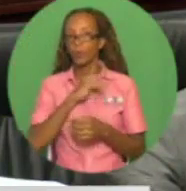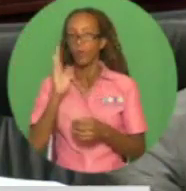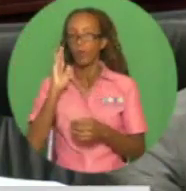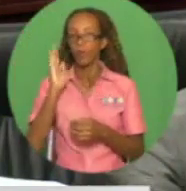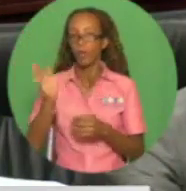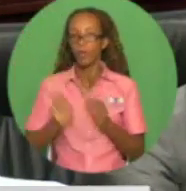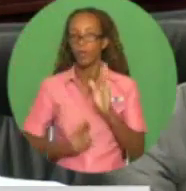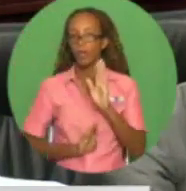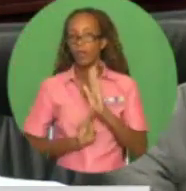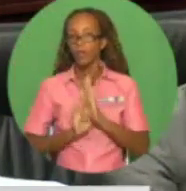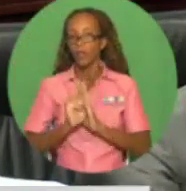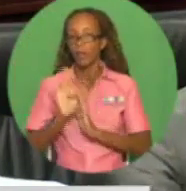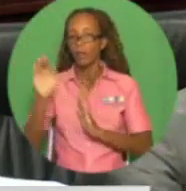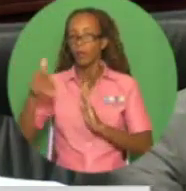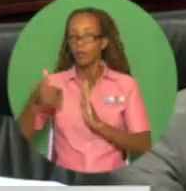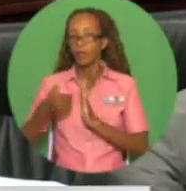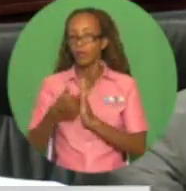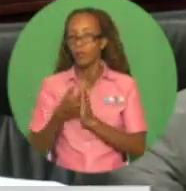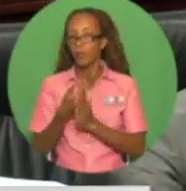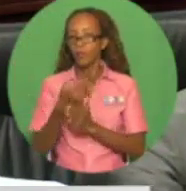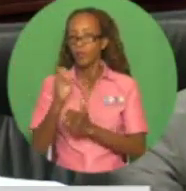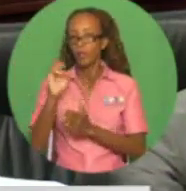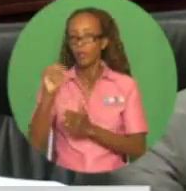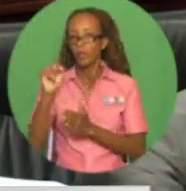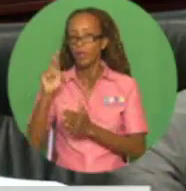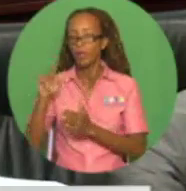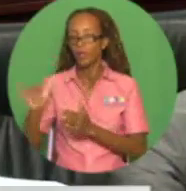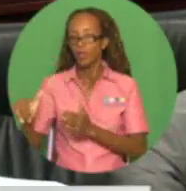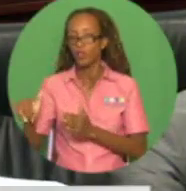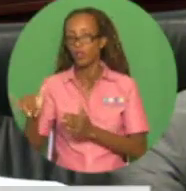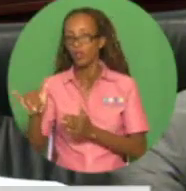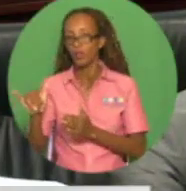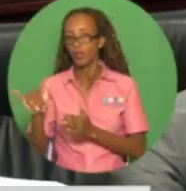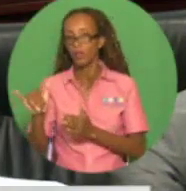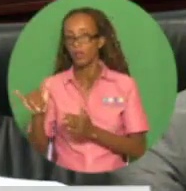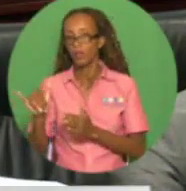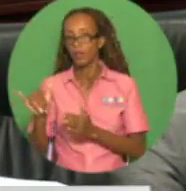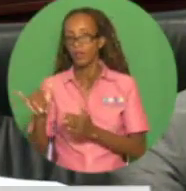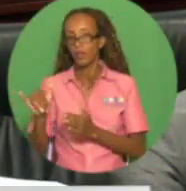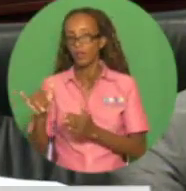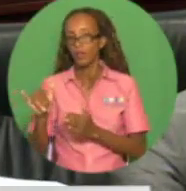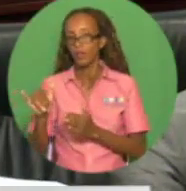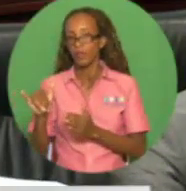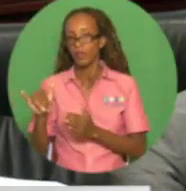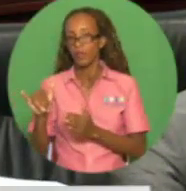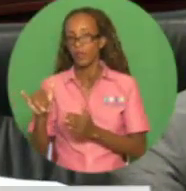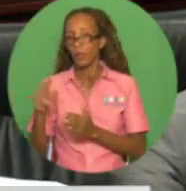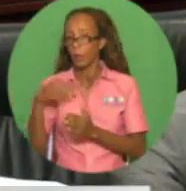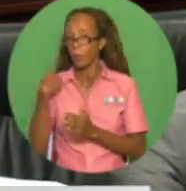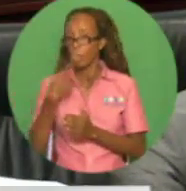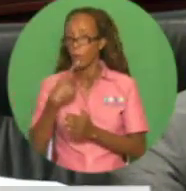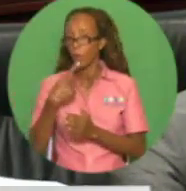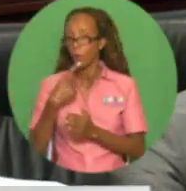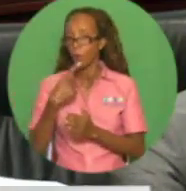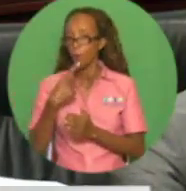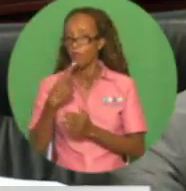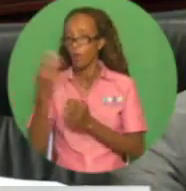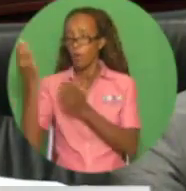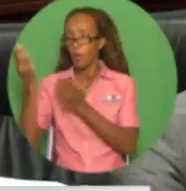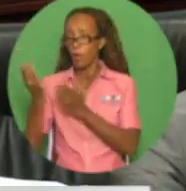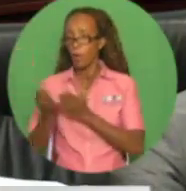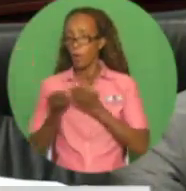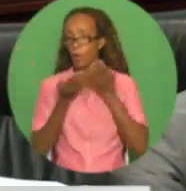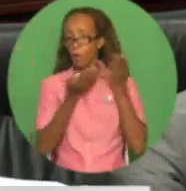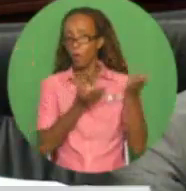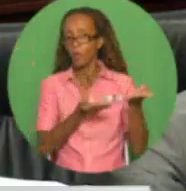energy power generation and three megawatts and greater. The request for proposals will be issued shortly